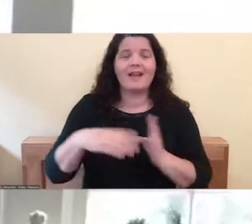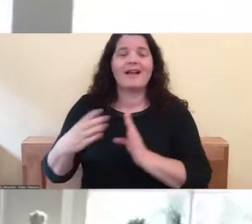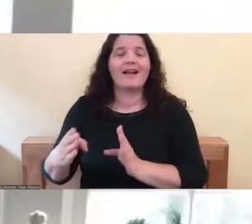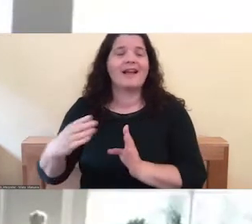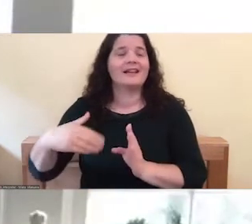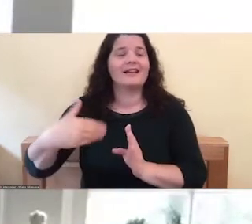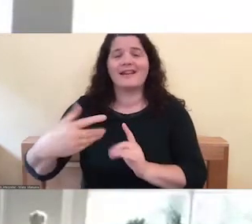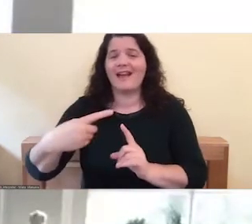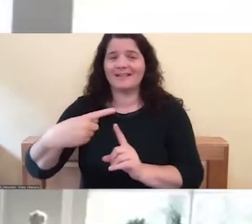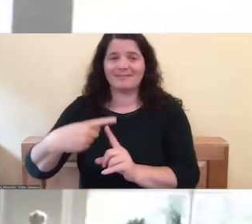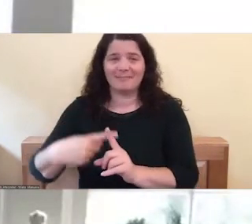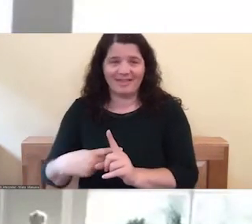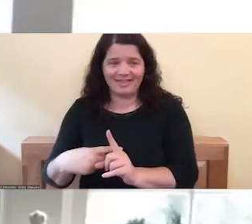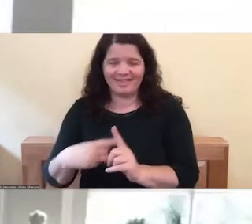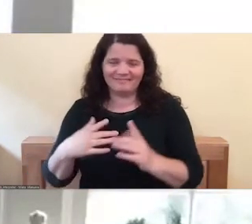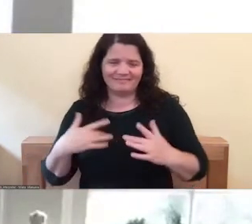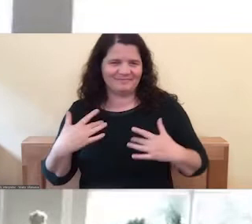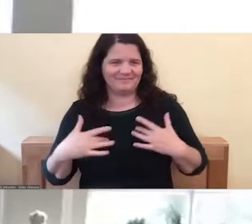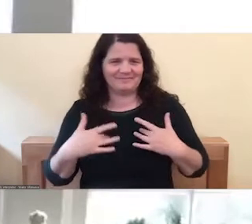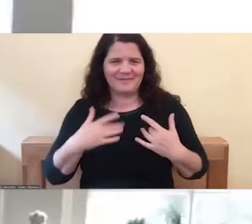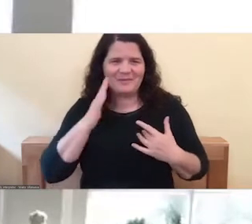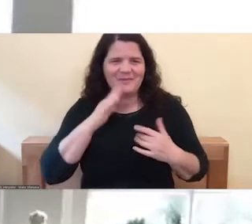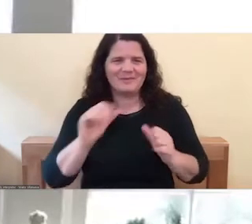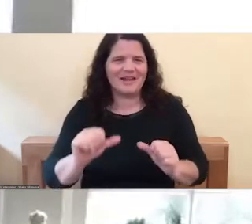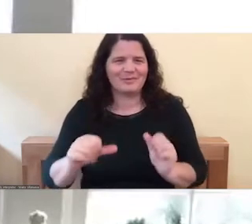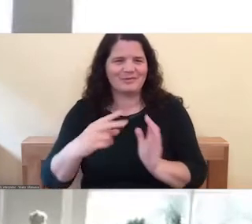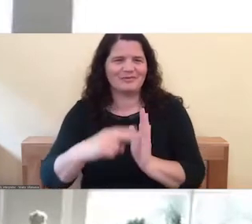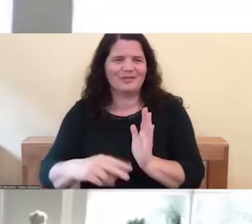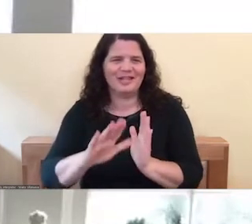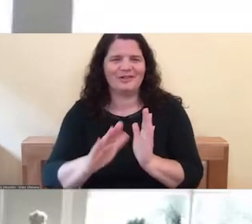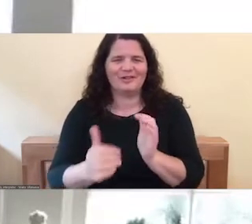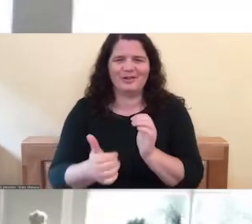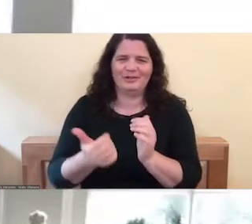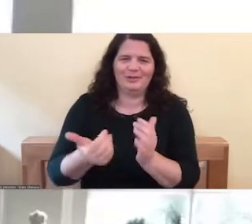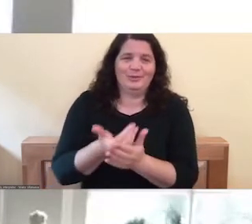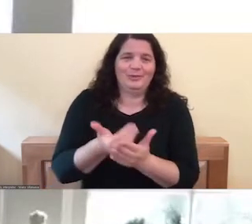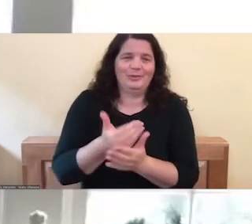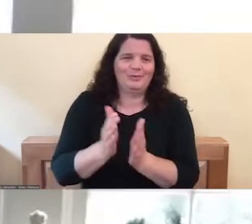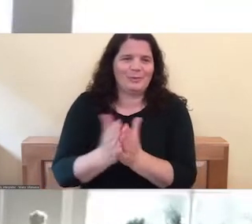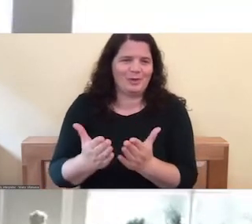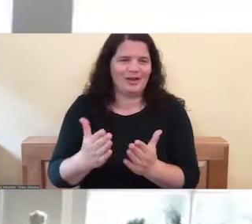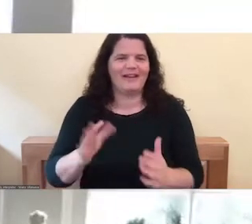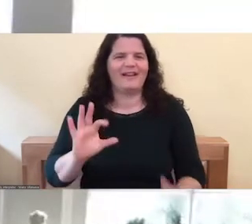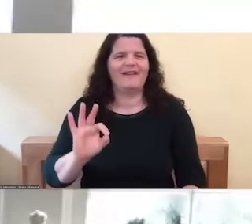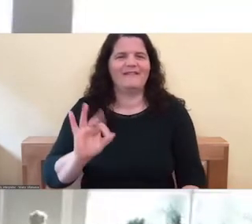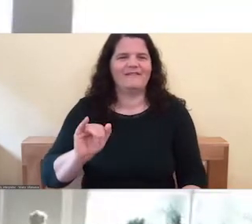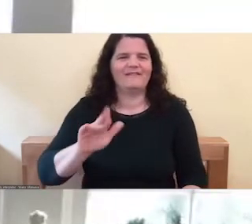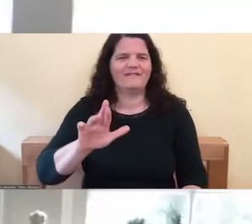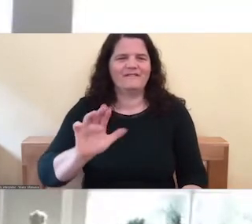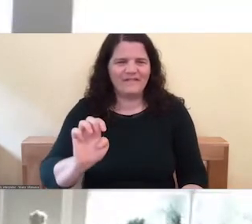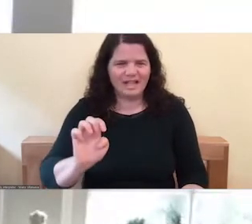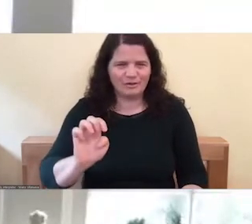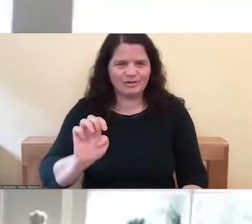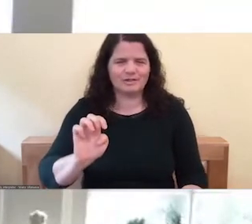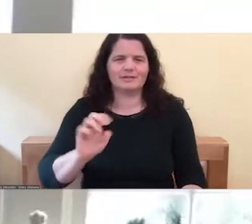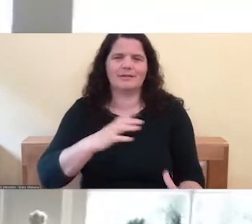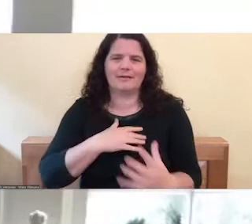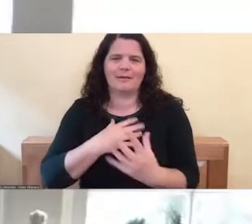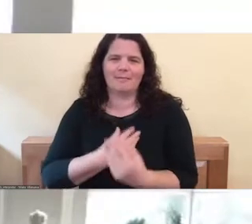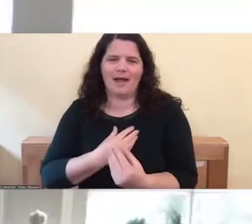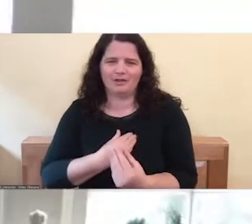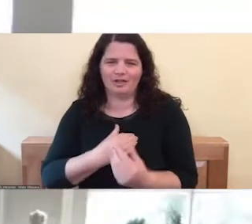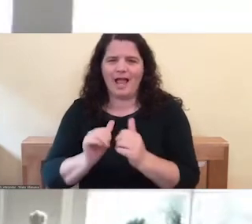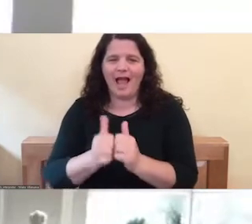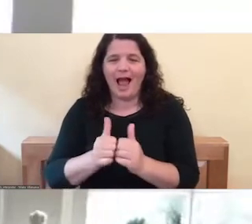to be able to read her latest book, Fierce Compassion, How Women Can Harness Kindness to